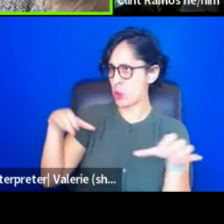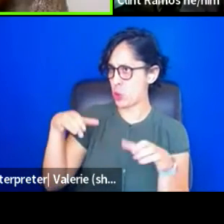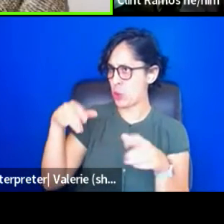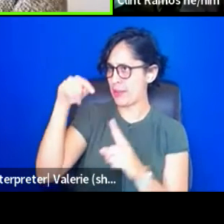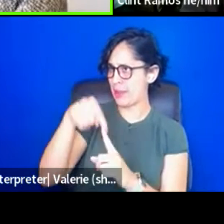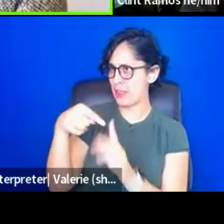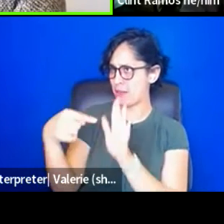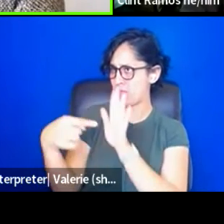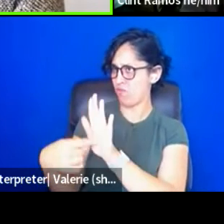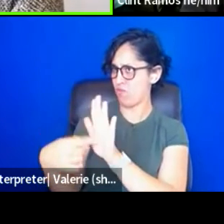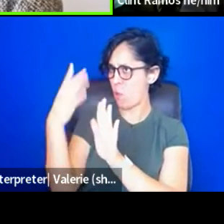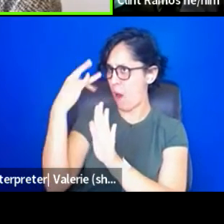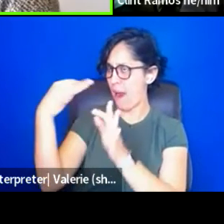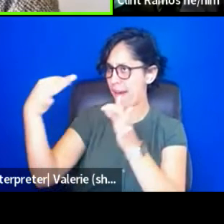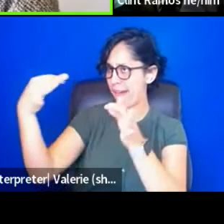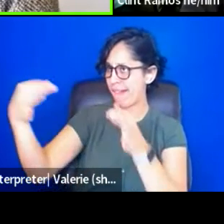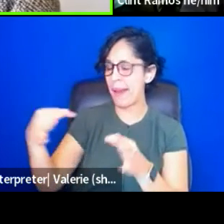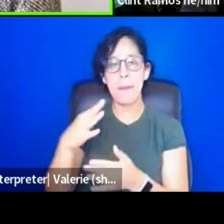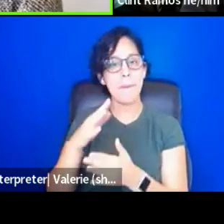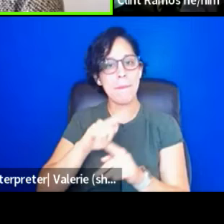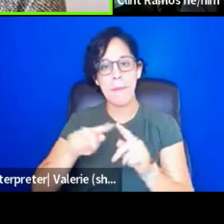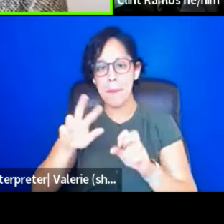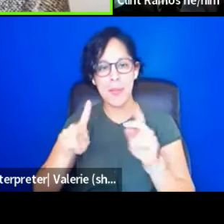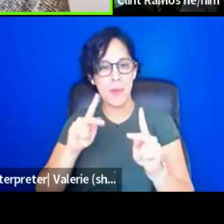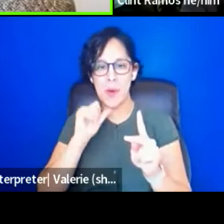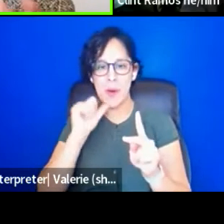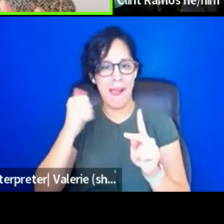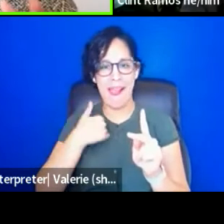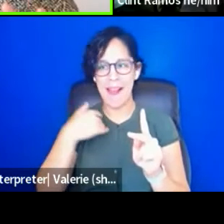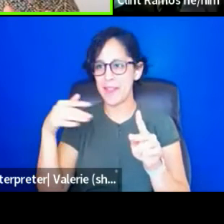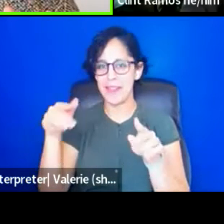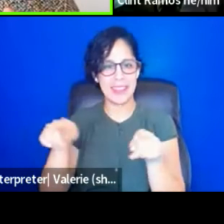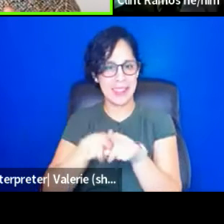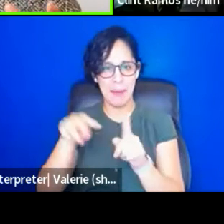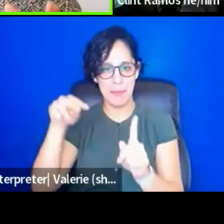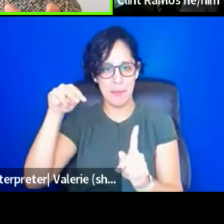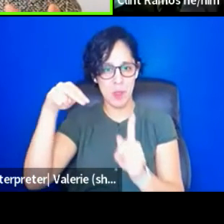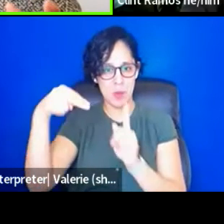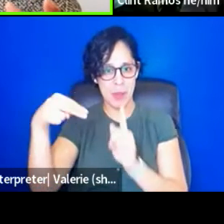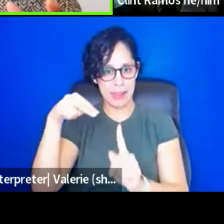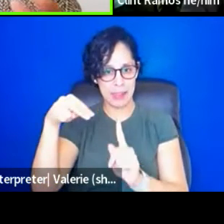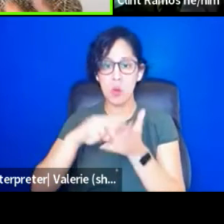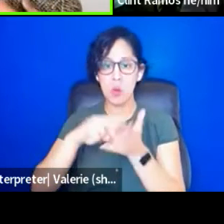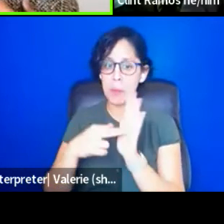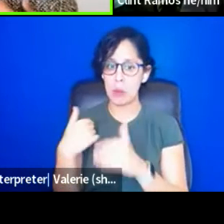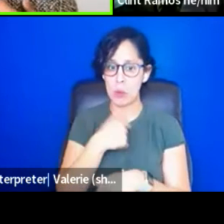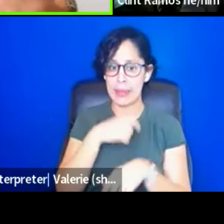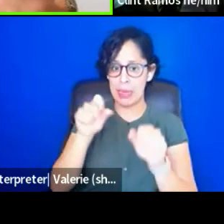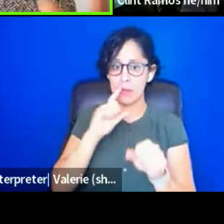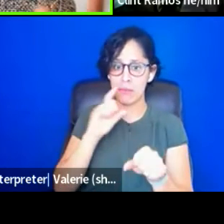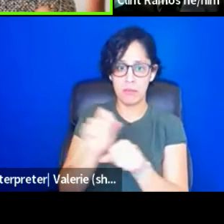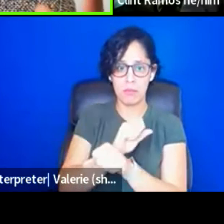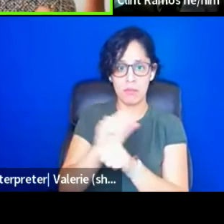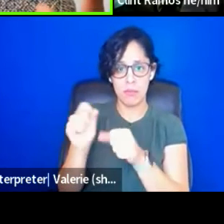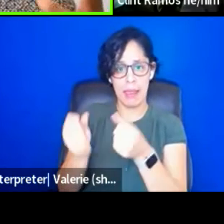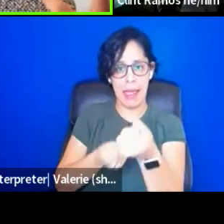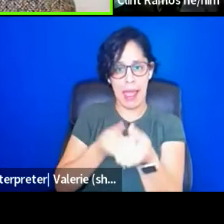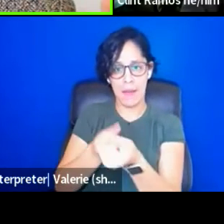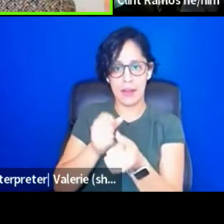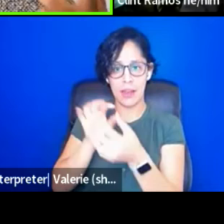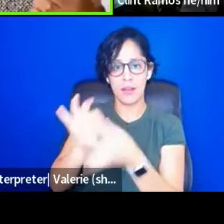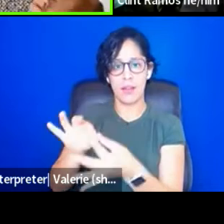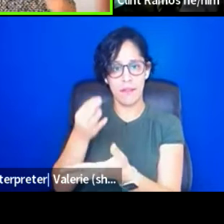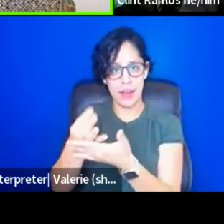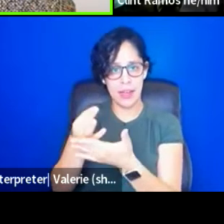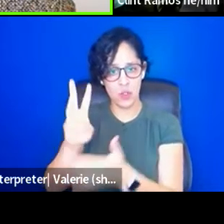way, look at some of the art equity work and help to advocate. I also have to say, I was sustained, there was a Van Leer fellowship